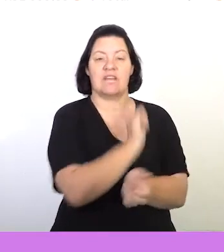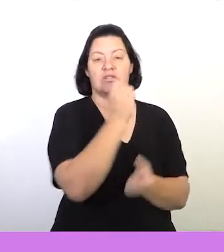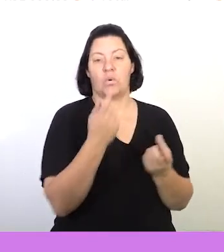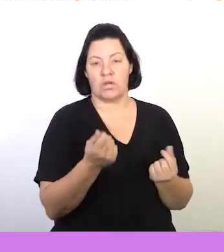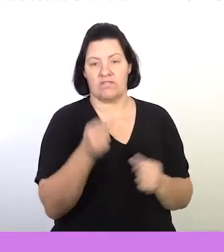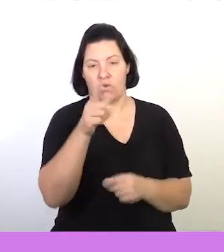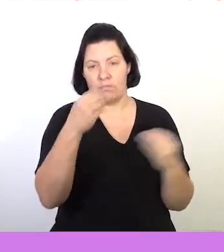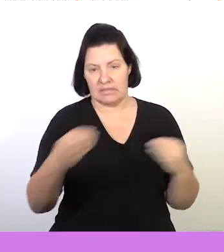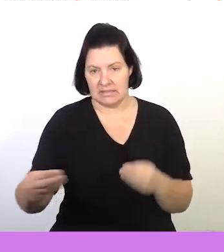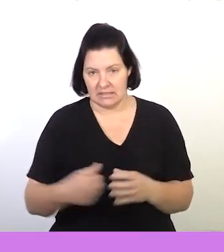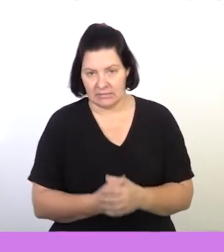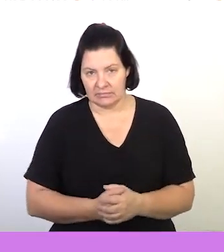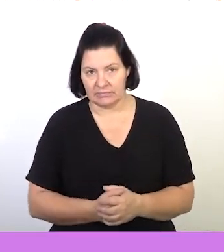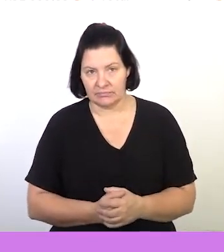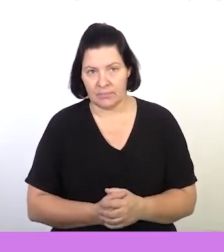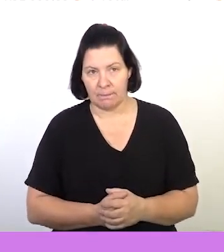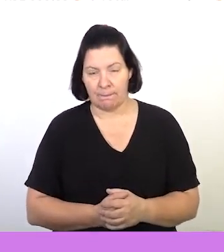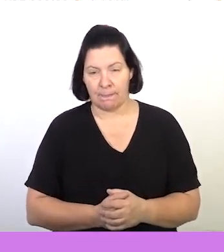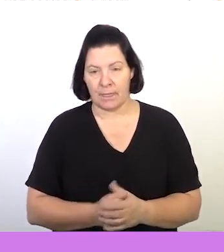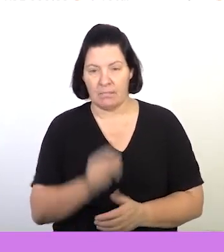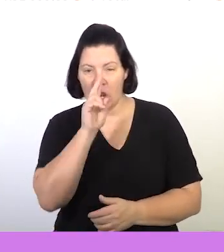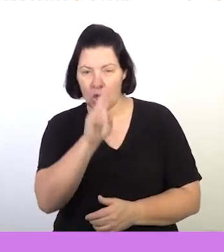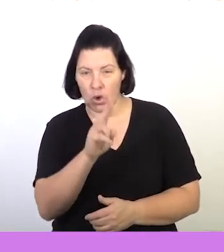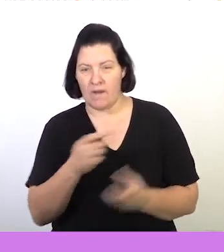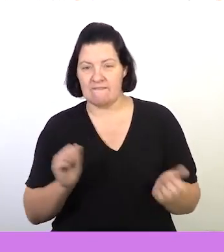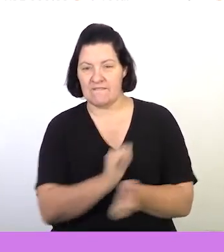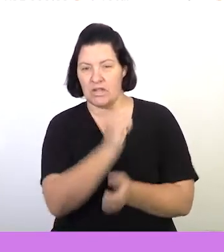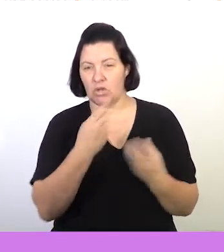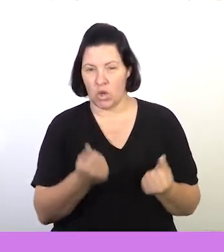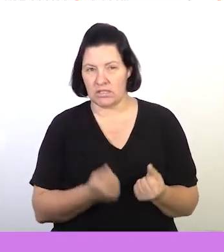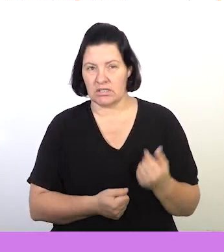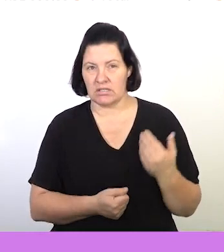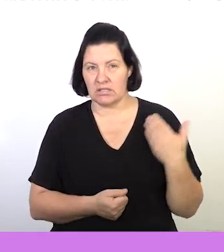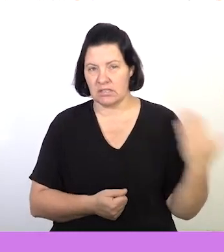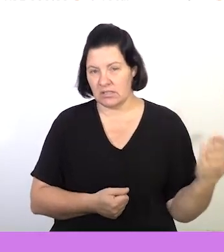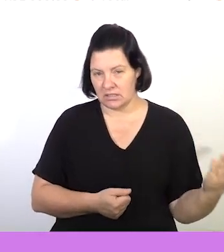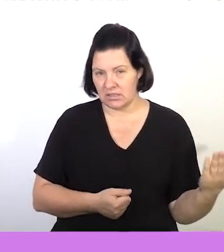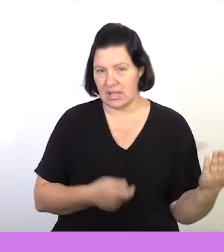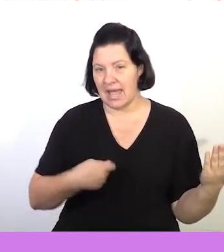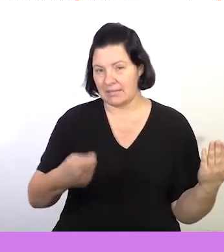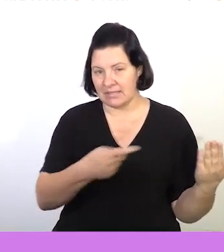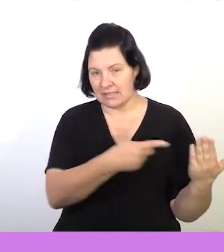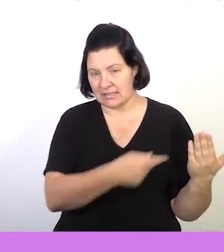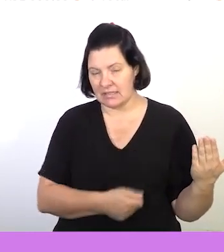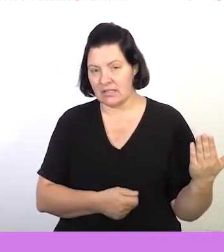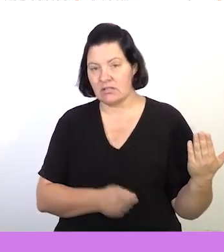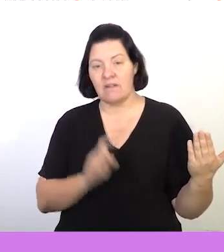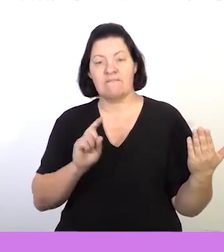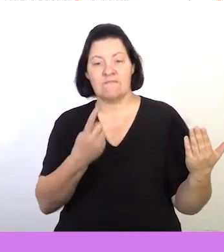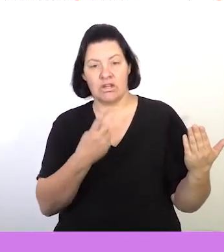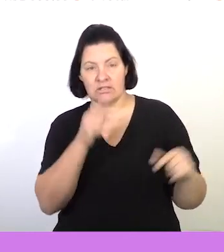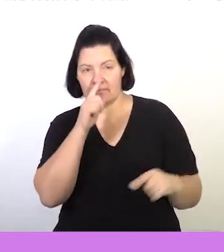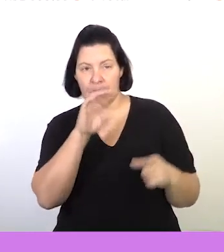fixed cost for this business. Now if I look my fixed cost will be on this side or on the side of the expenditure.